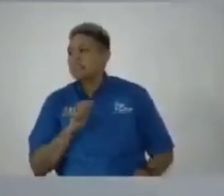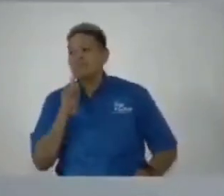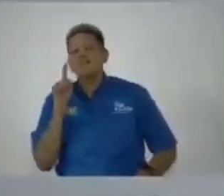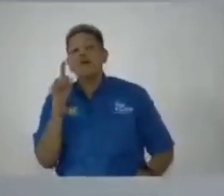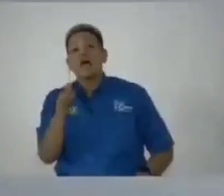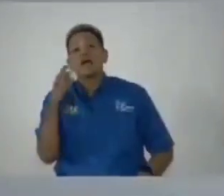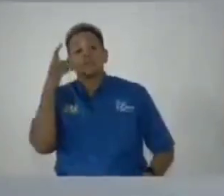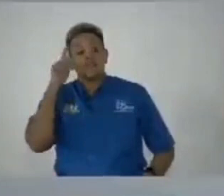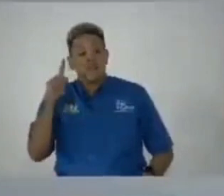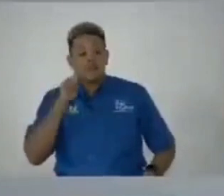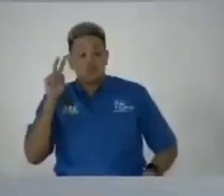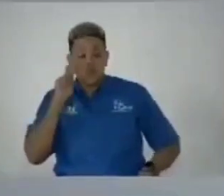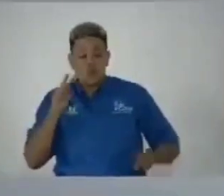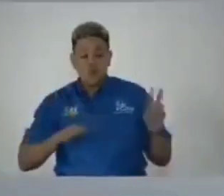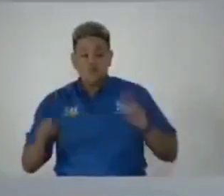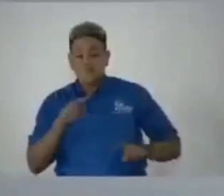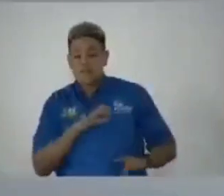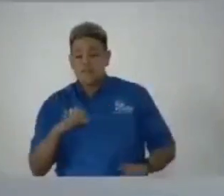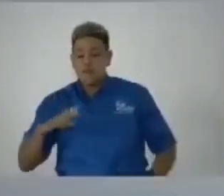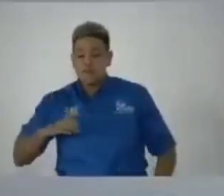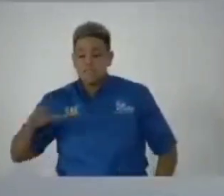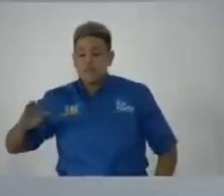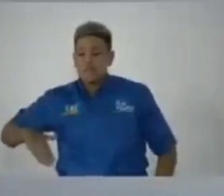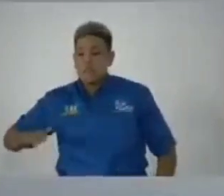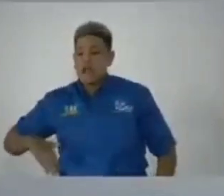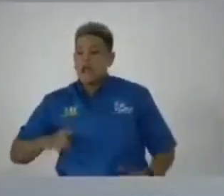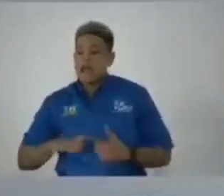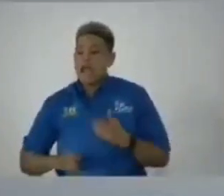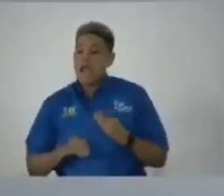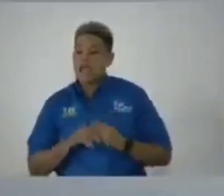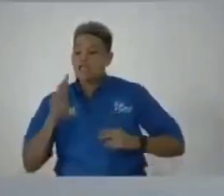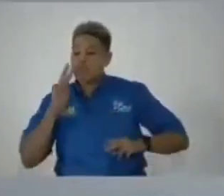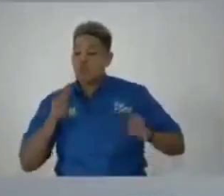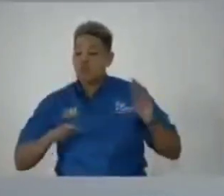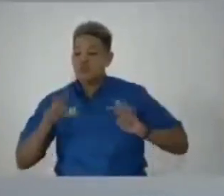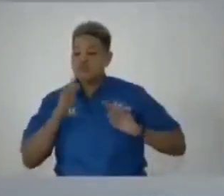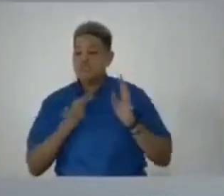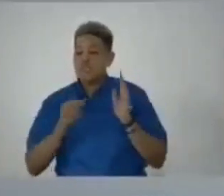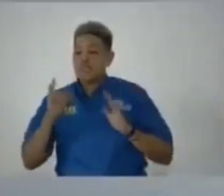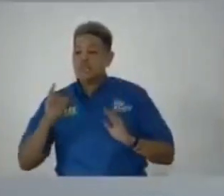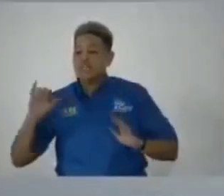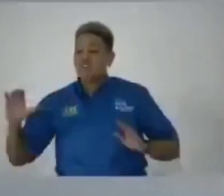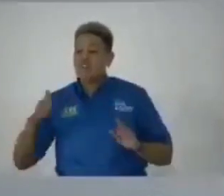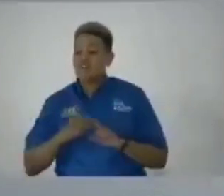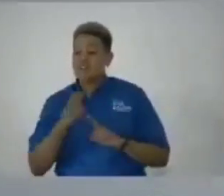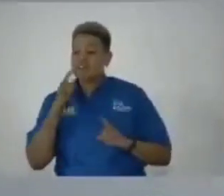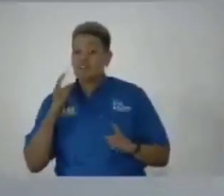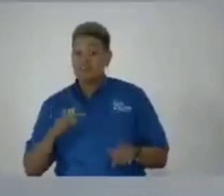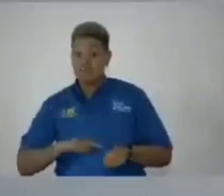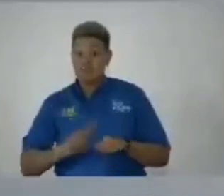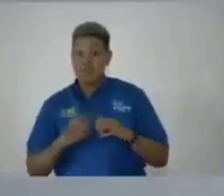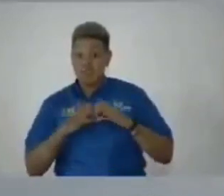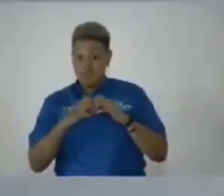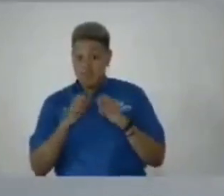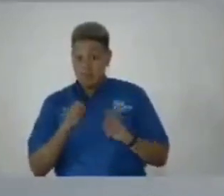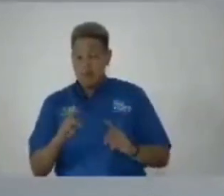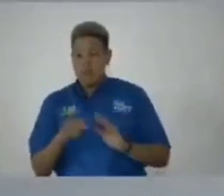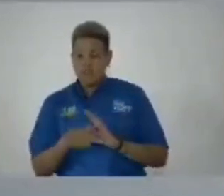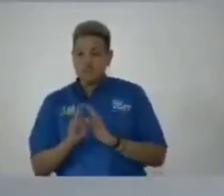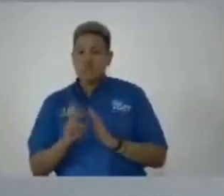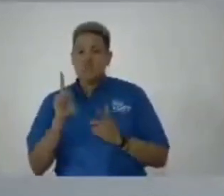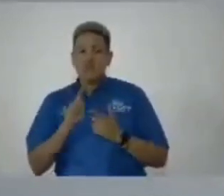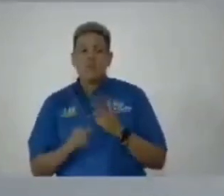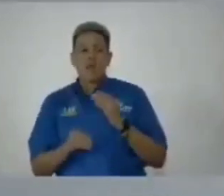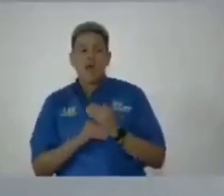asking for the oversight committee of parliament that oversees the integrity commission to be convened to review